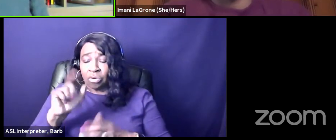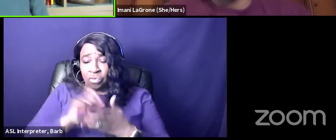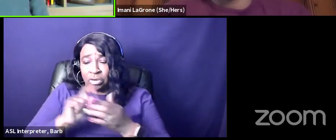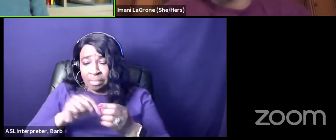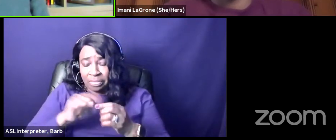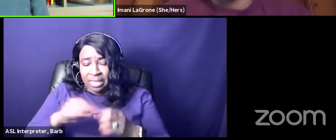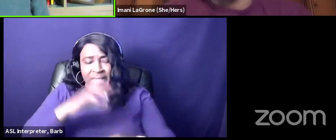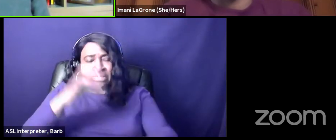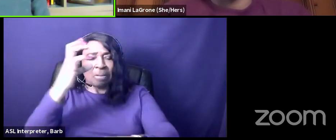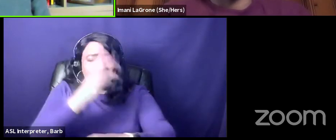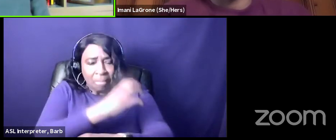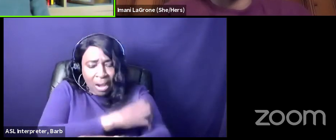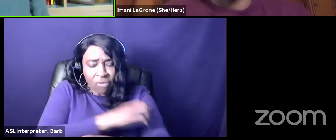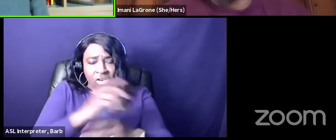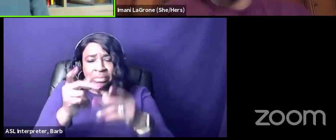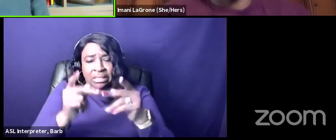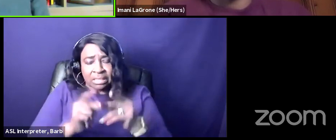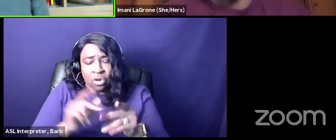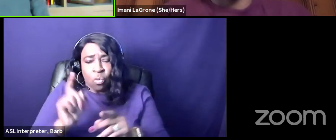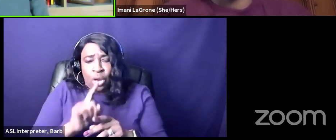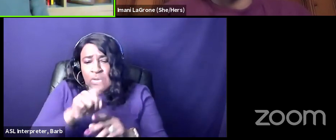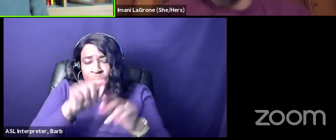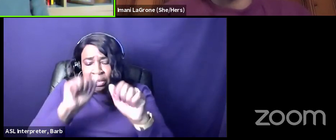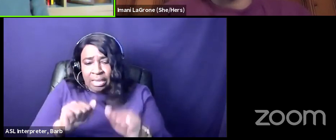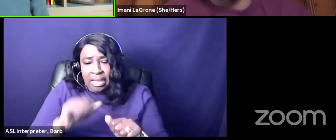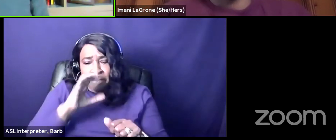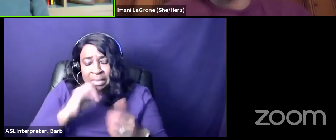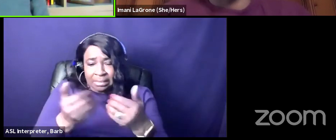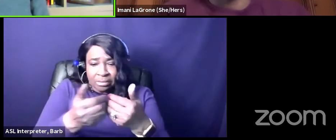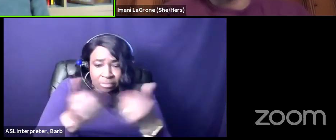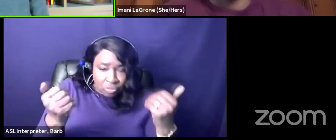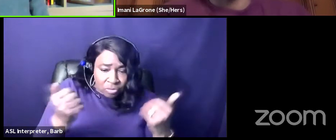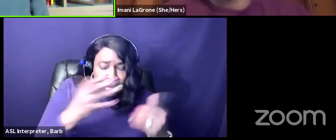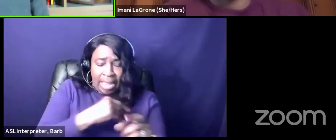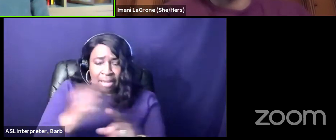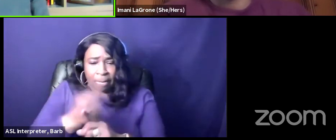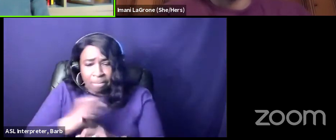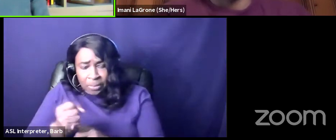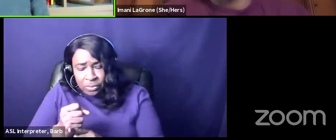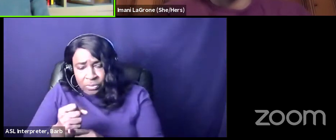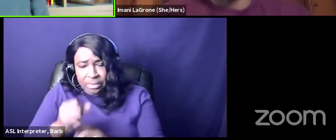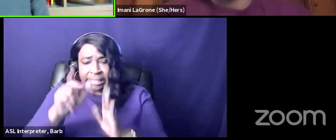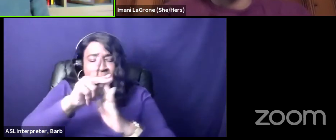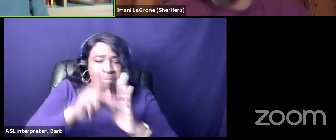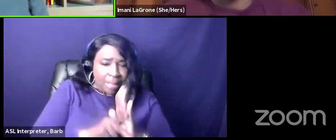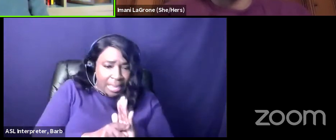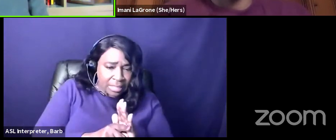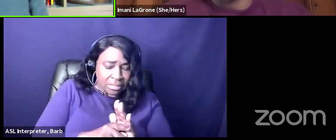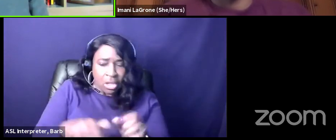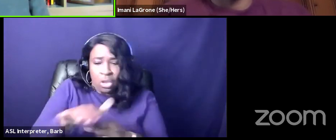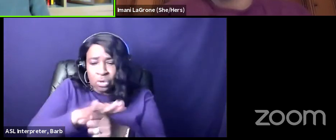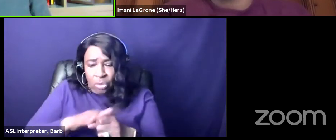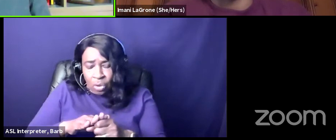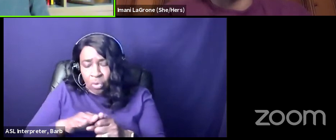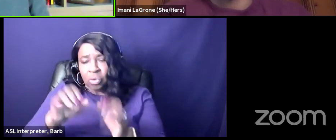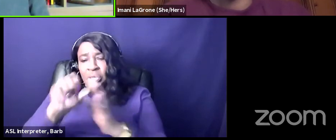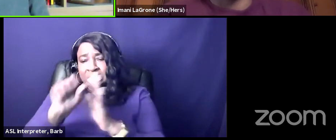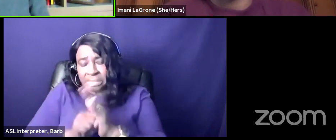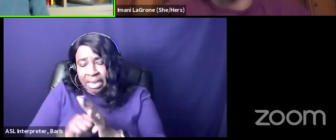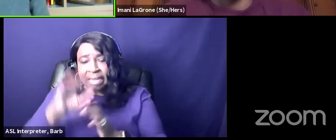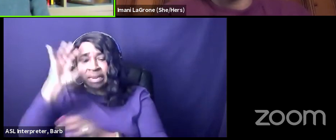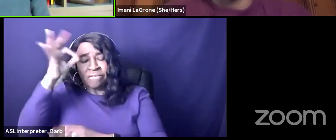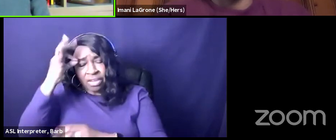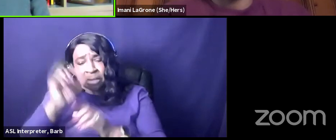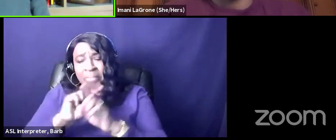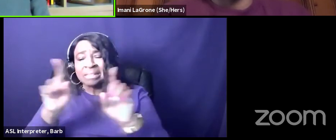position where you can be subjugated and abused in policies local state and federal but at the same